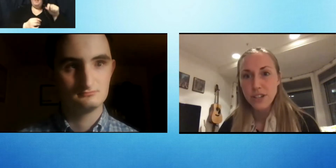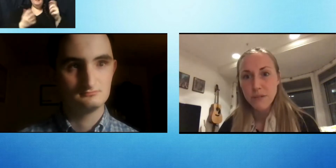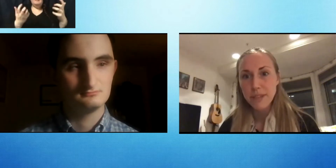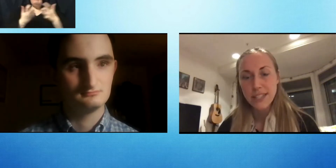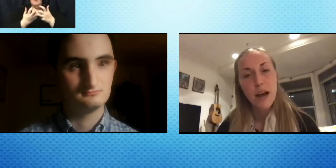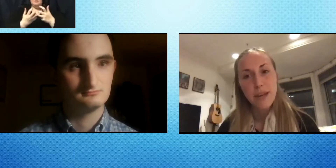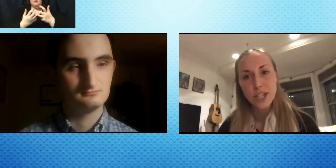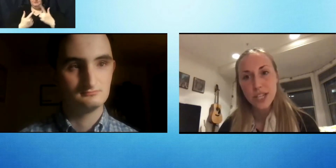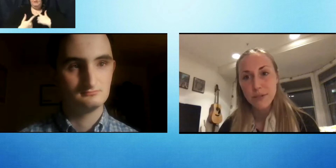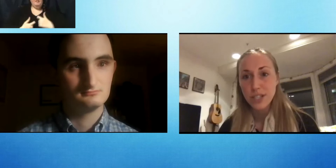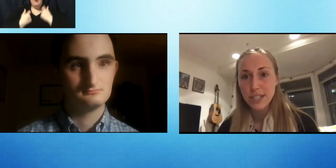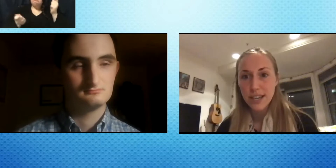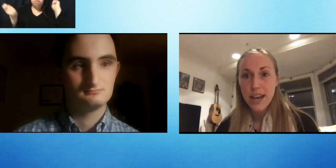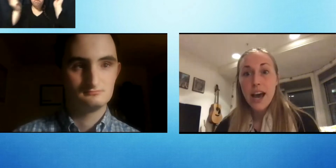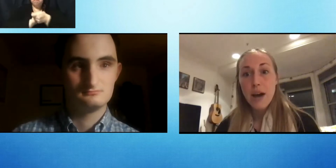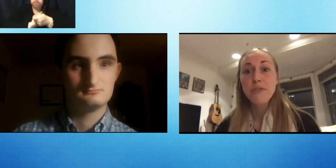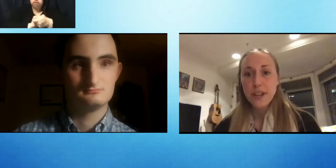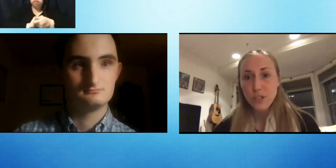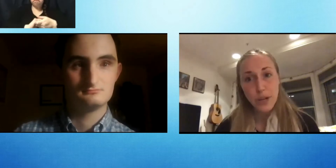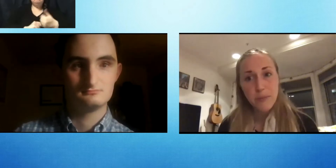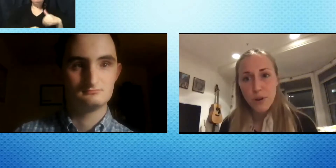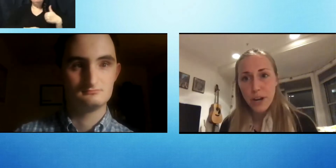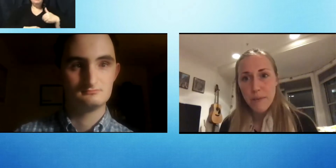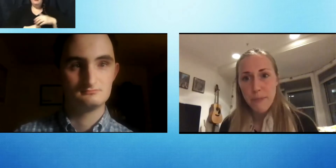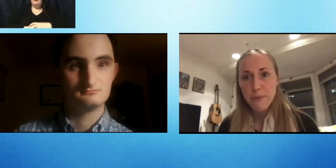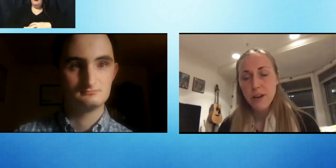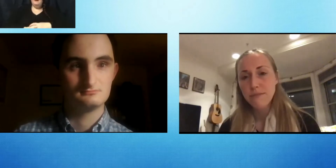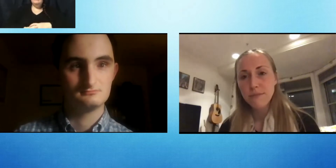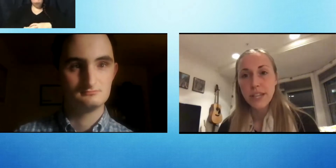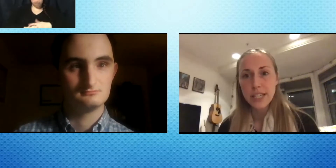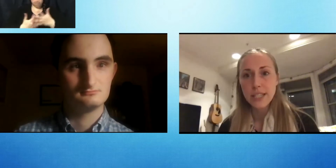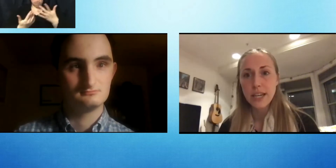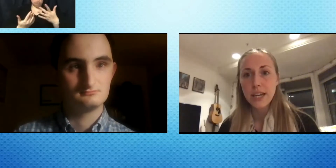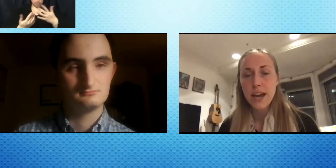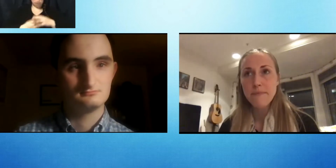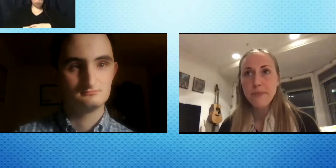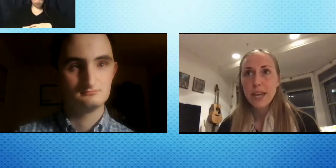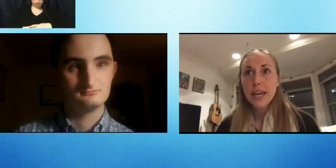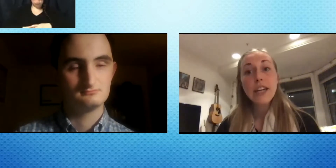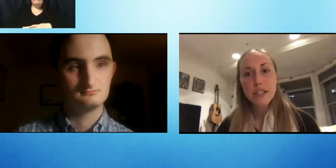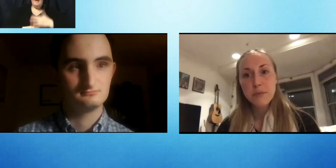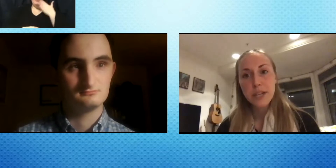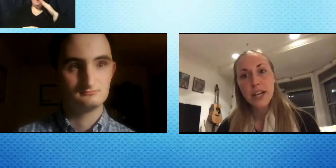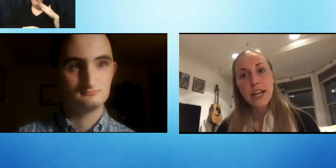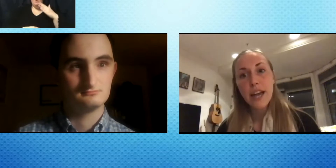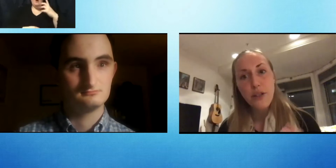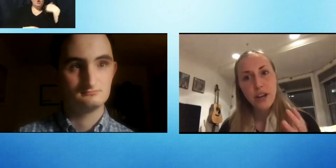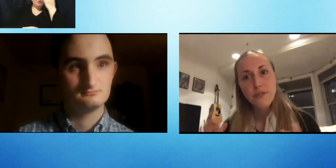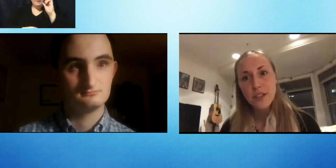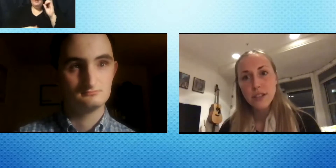Fellowship, like Tom mentioned, which is a professional training program related to interdisciplinary